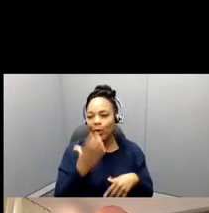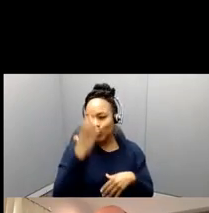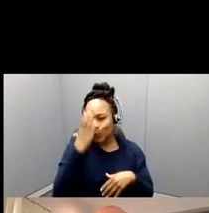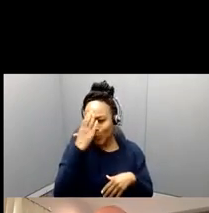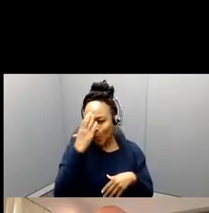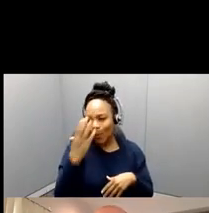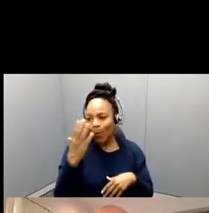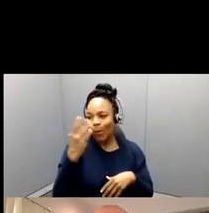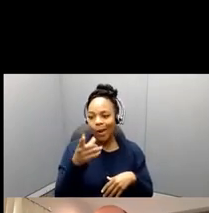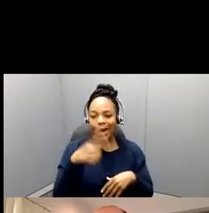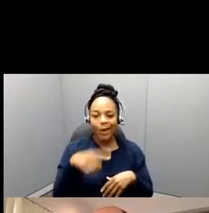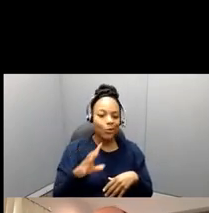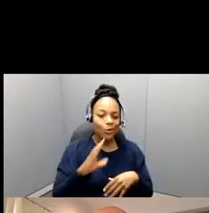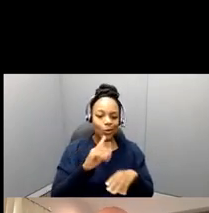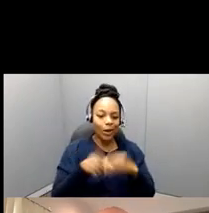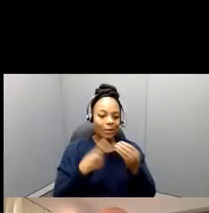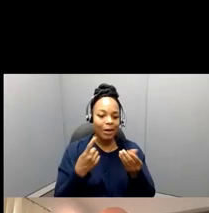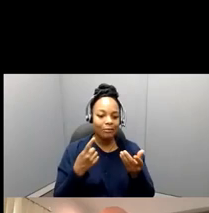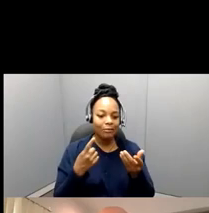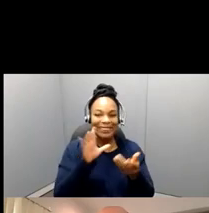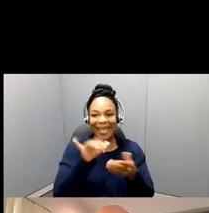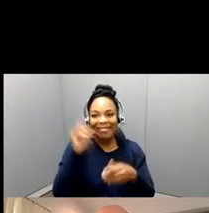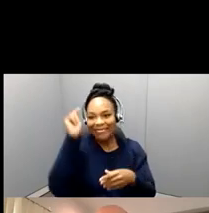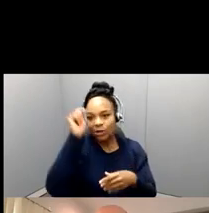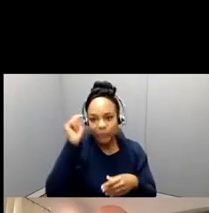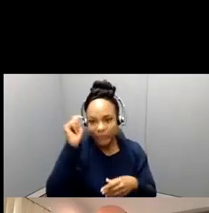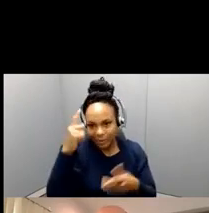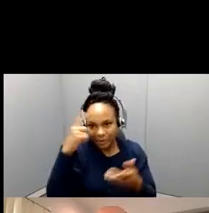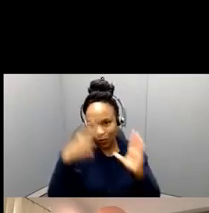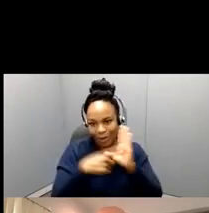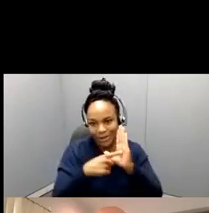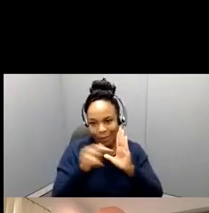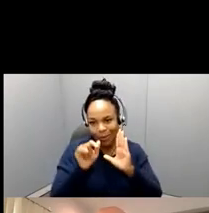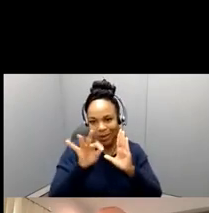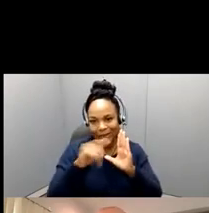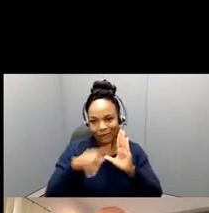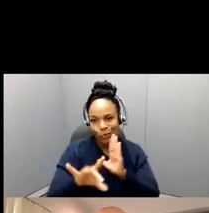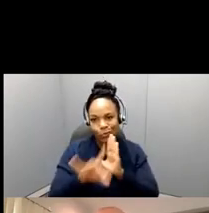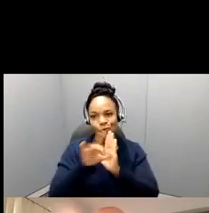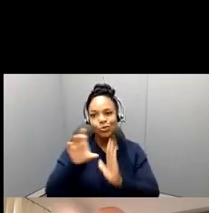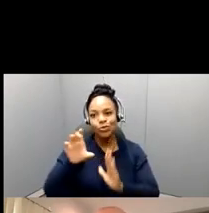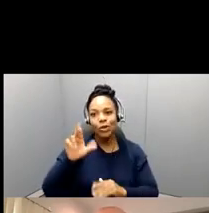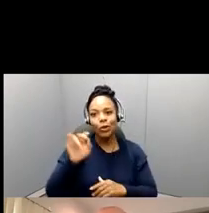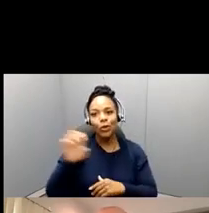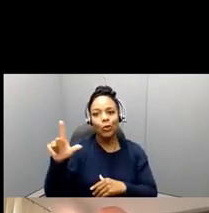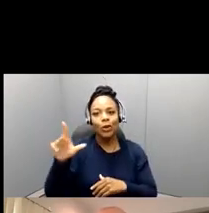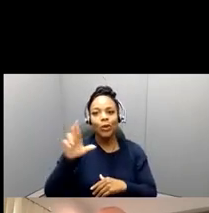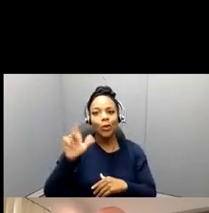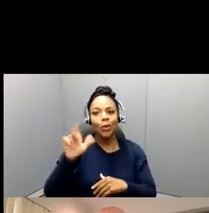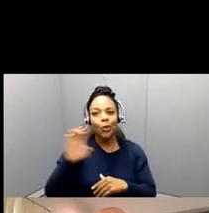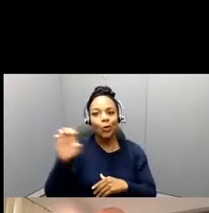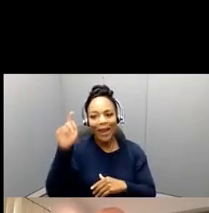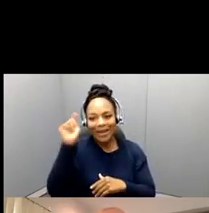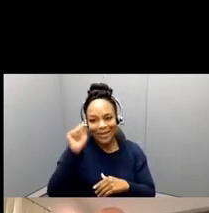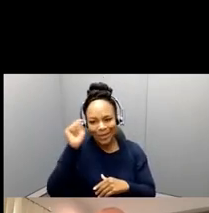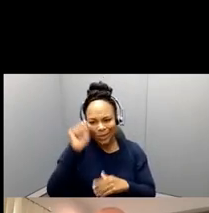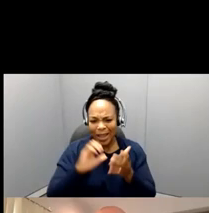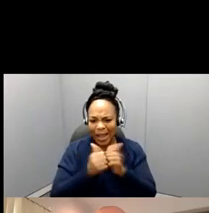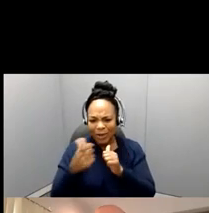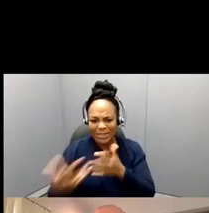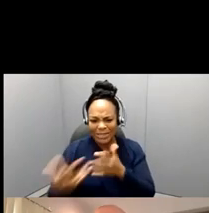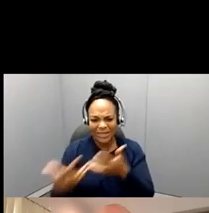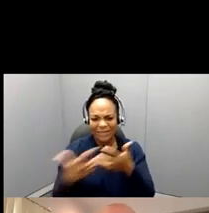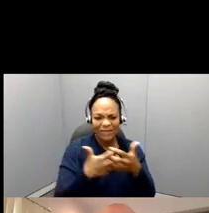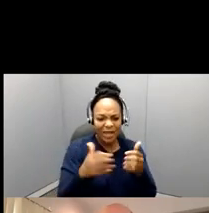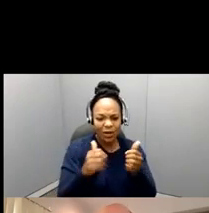critical race theory, uh, if that's how you're framing your work, how this fits, and that you have a clear understanding of the theory, now it's fitting